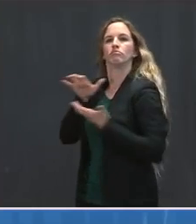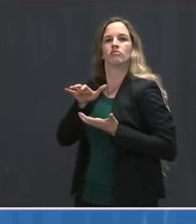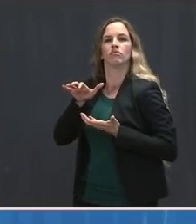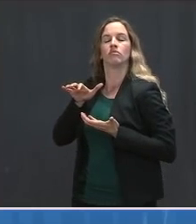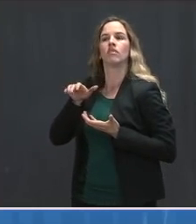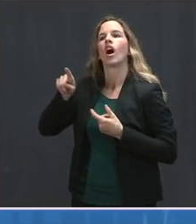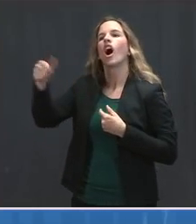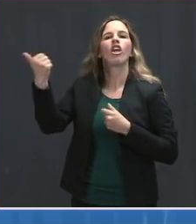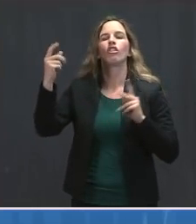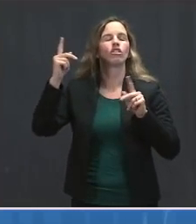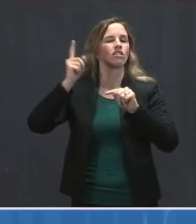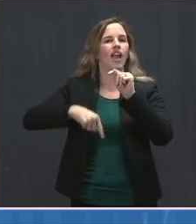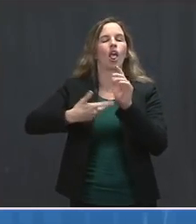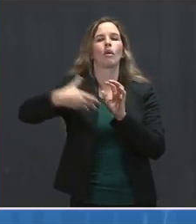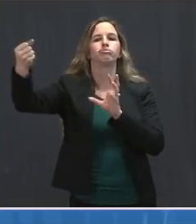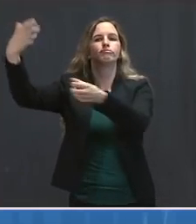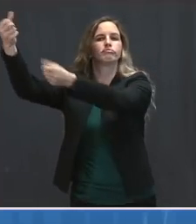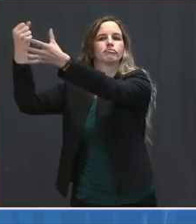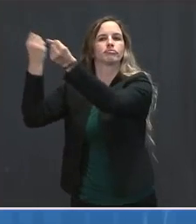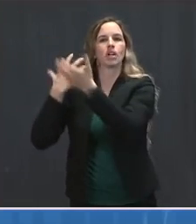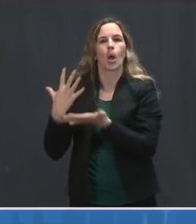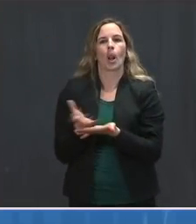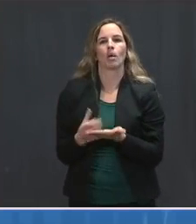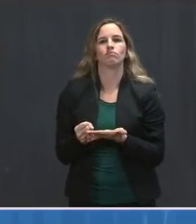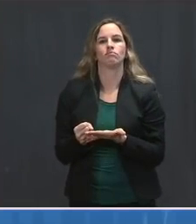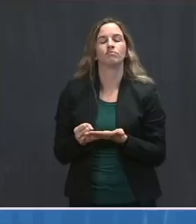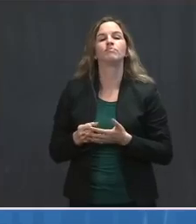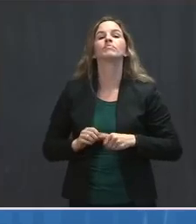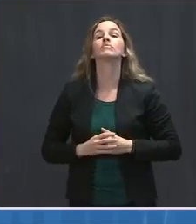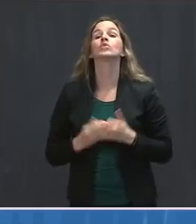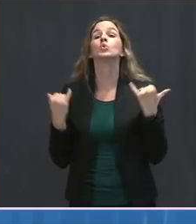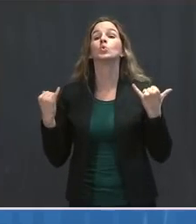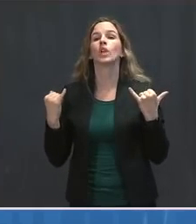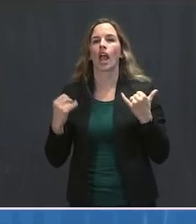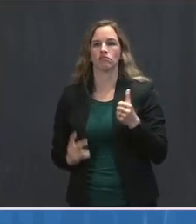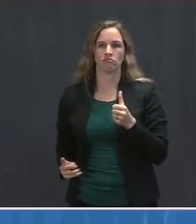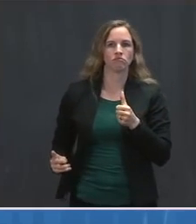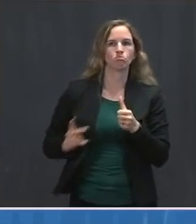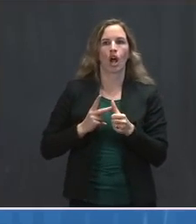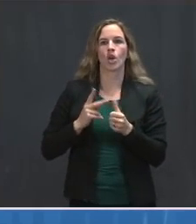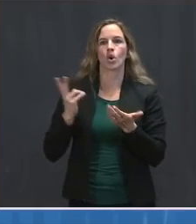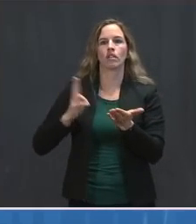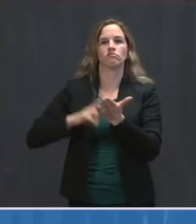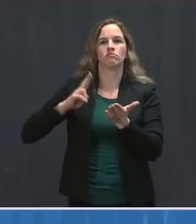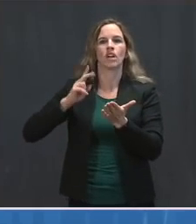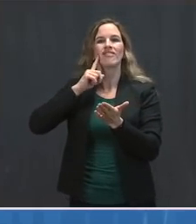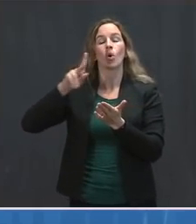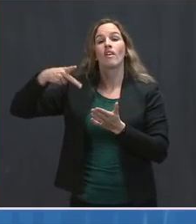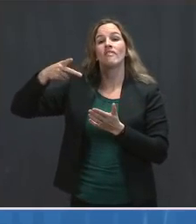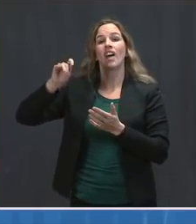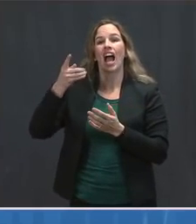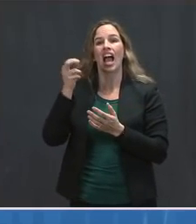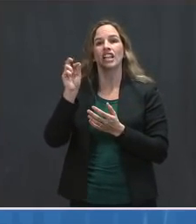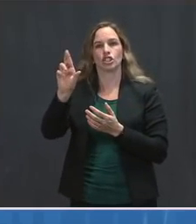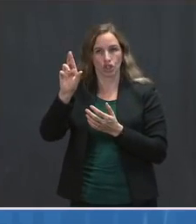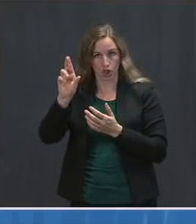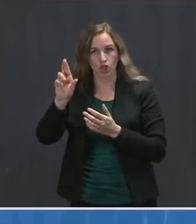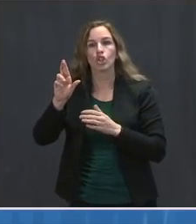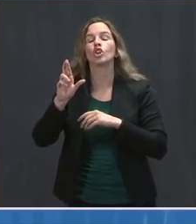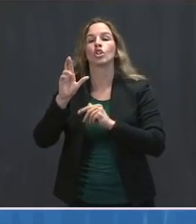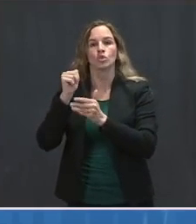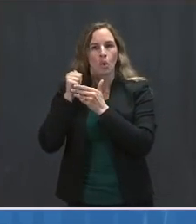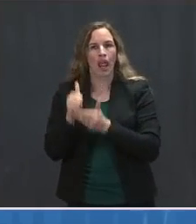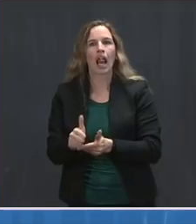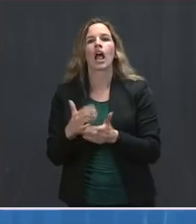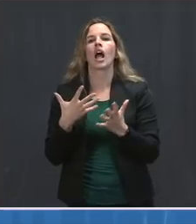else. Today, we're announcing we're expanding the priority ratings for Pfizer to include filling pumps and tangential flow filtration skid